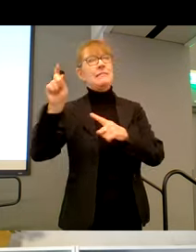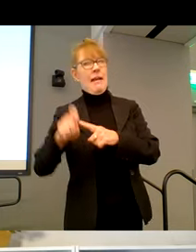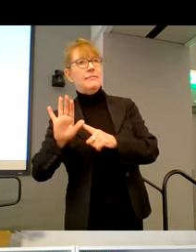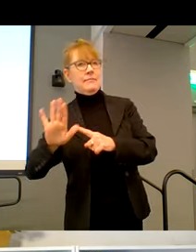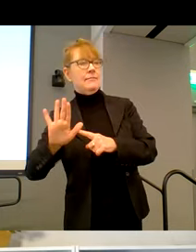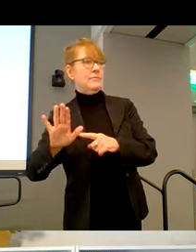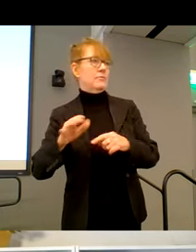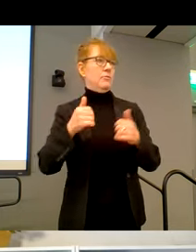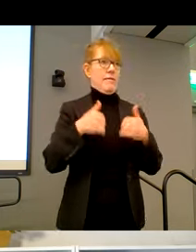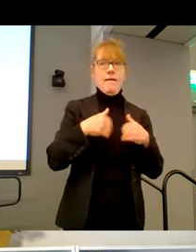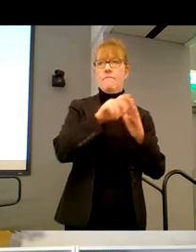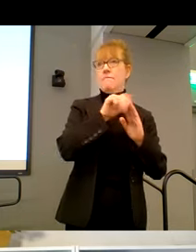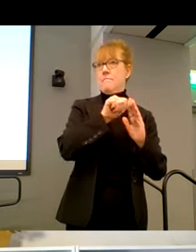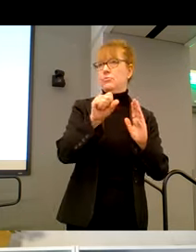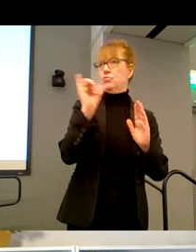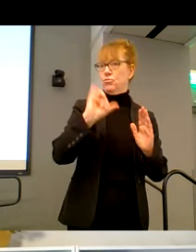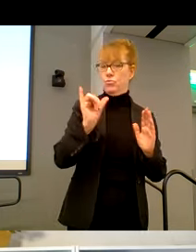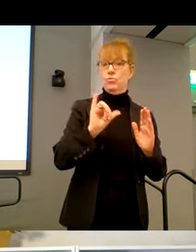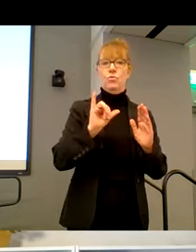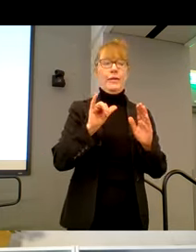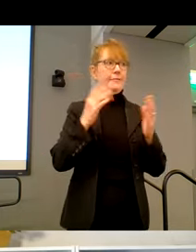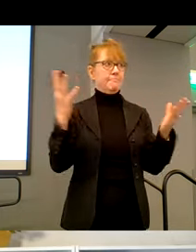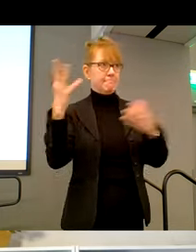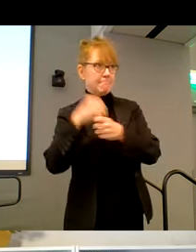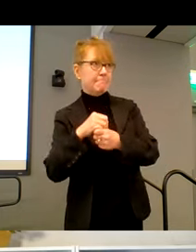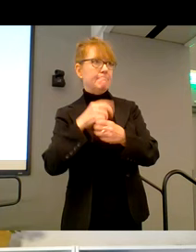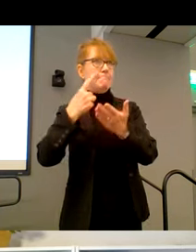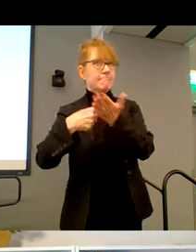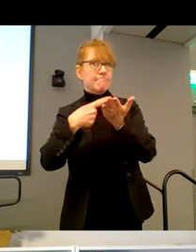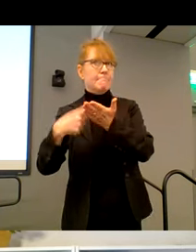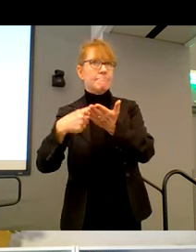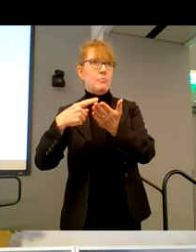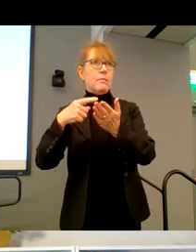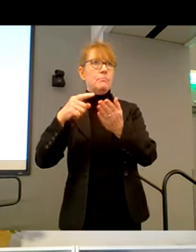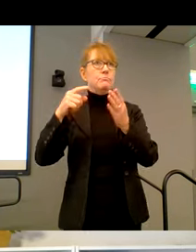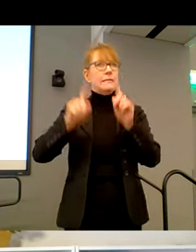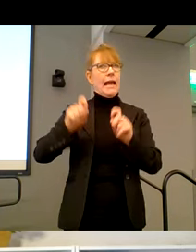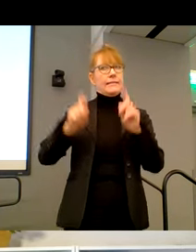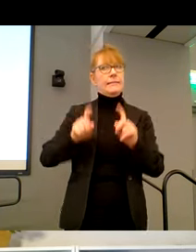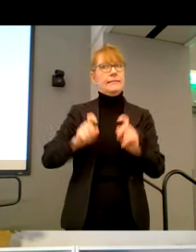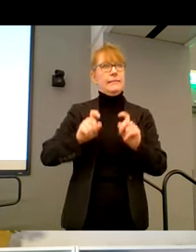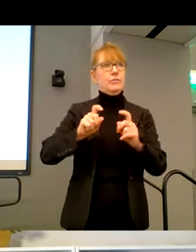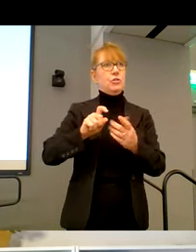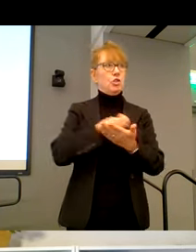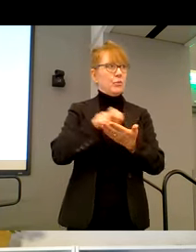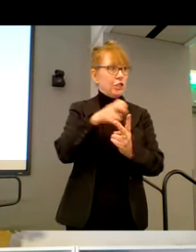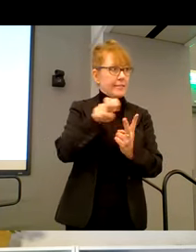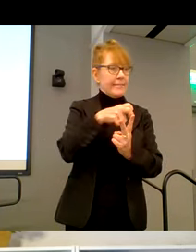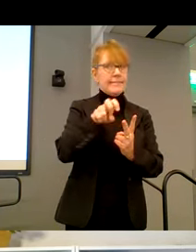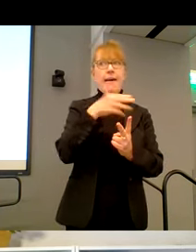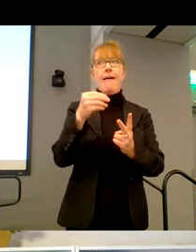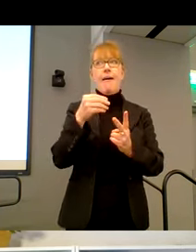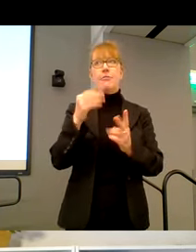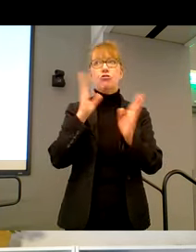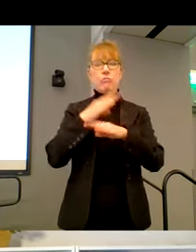of the conventions, we hopped on a call to help them troubleshoot some joystick and some switches, um, so that they were prepared to go,